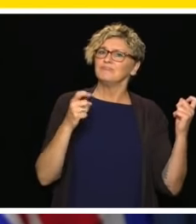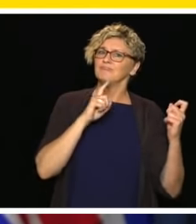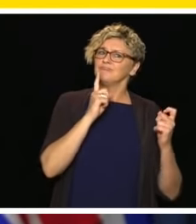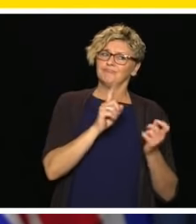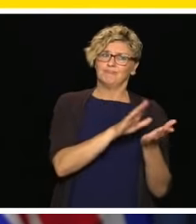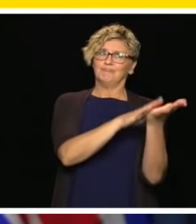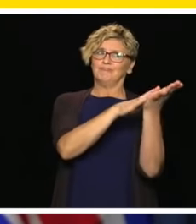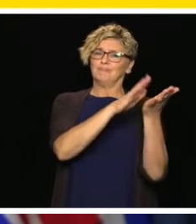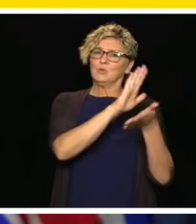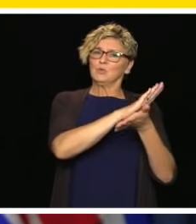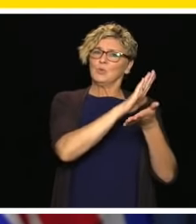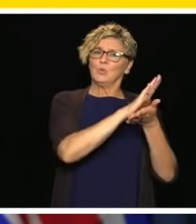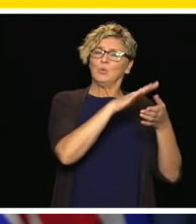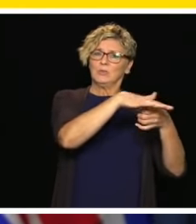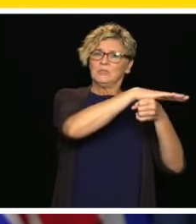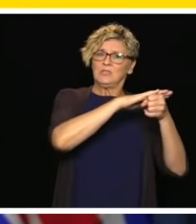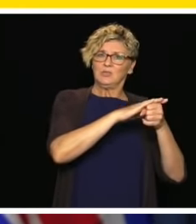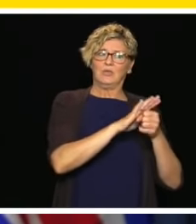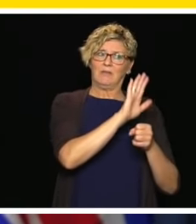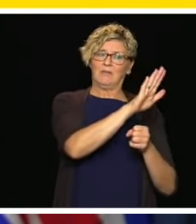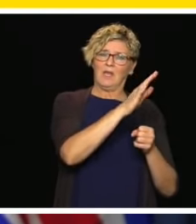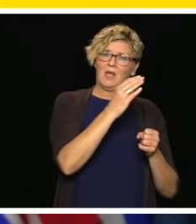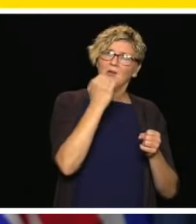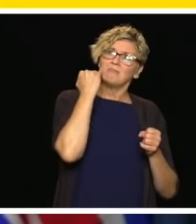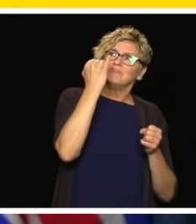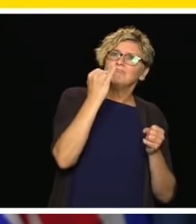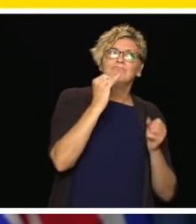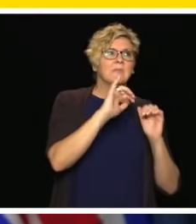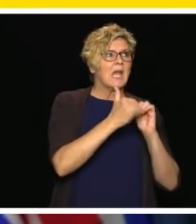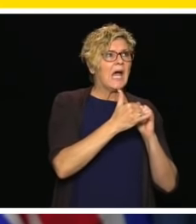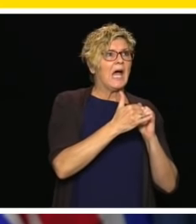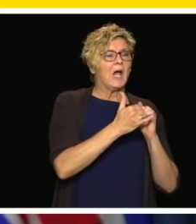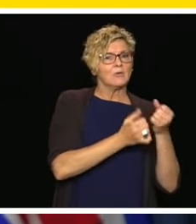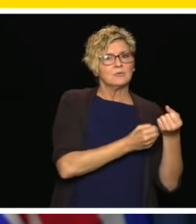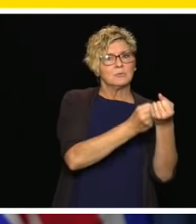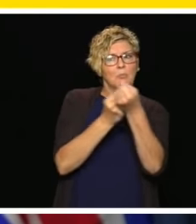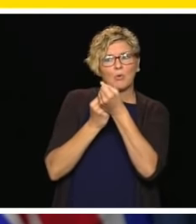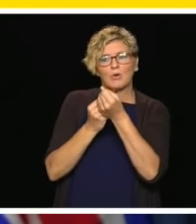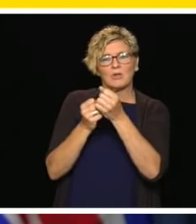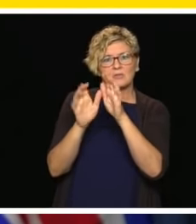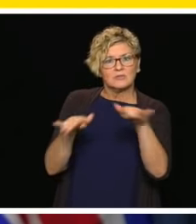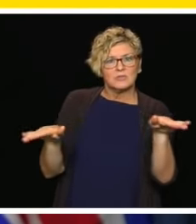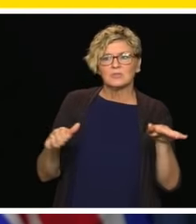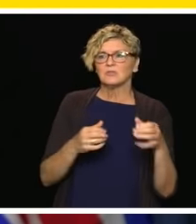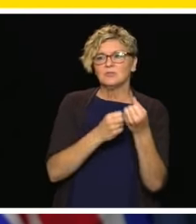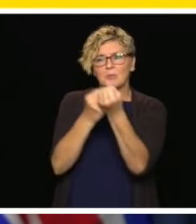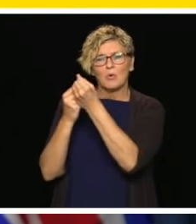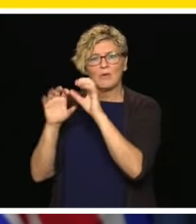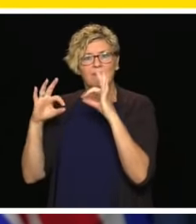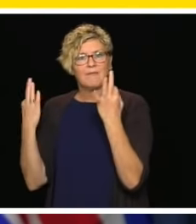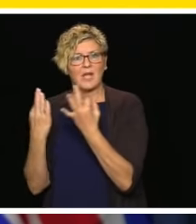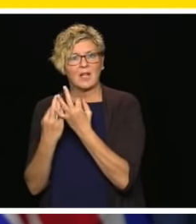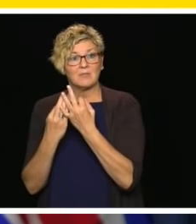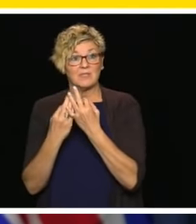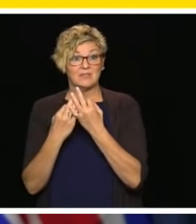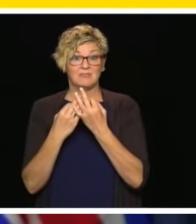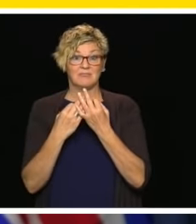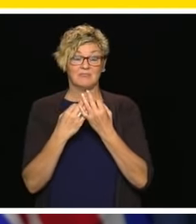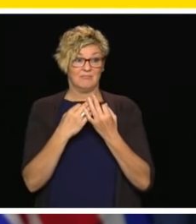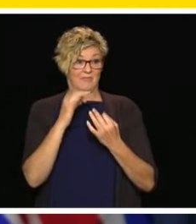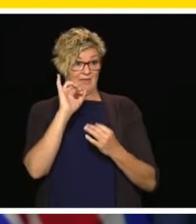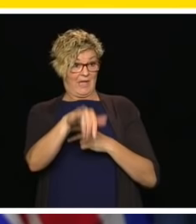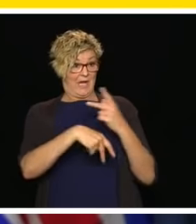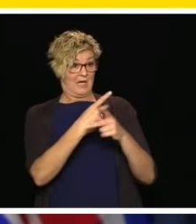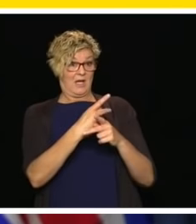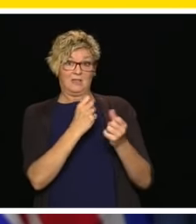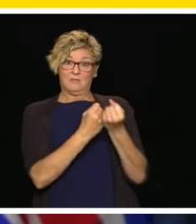to the creativity of school districts to implement. So that's how we work with kids. That's how we support families and we'll keep doing that.